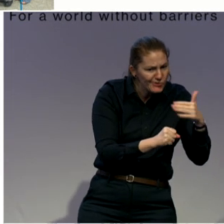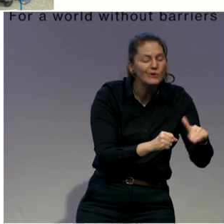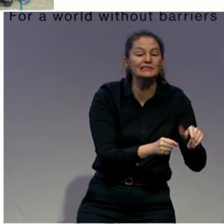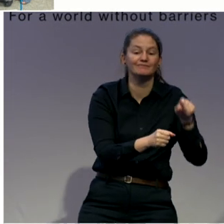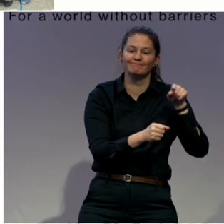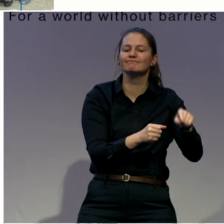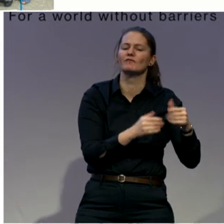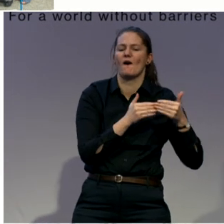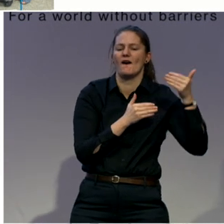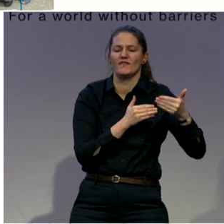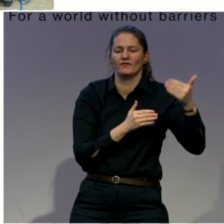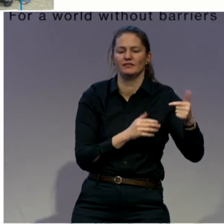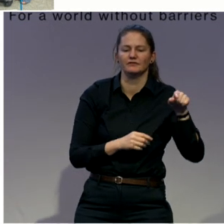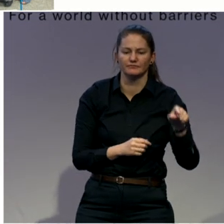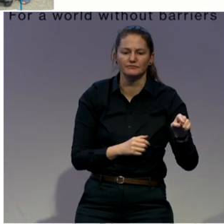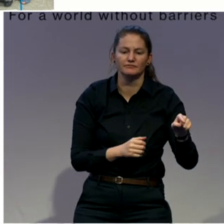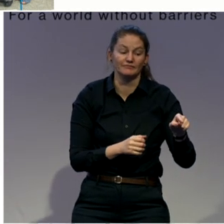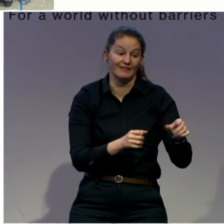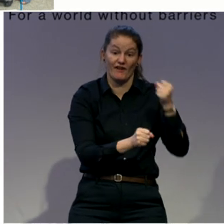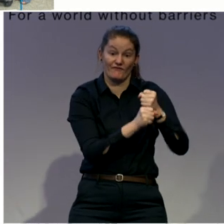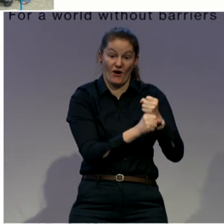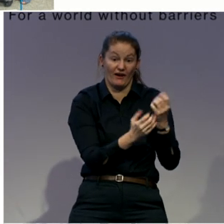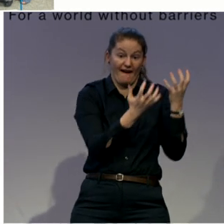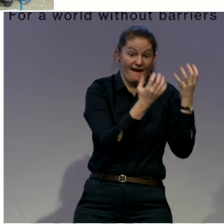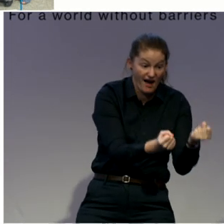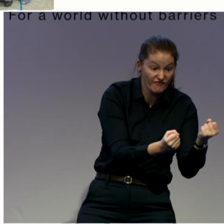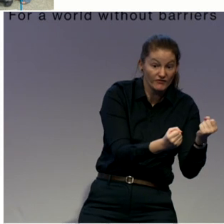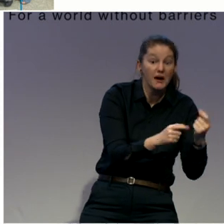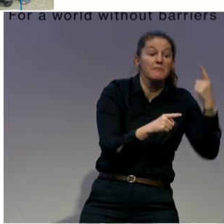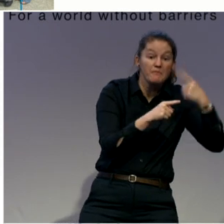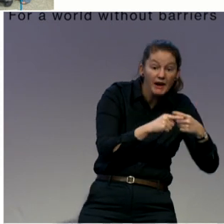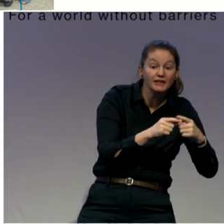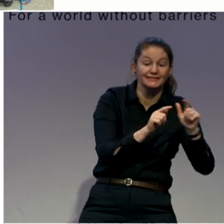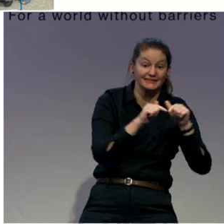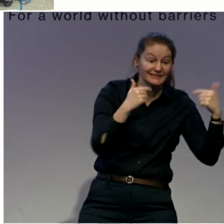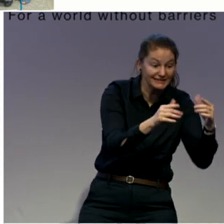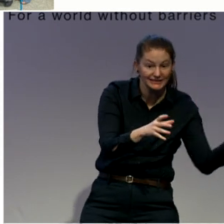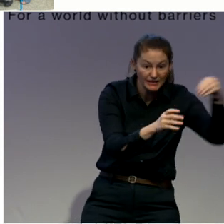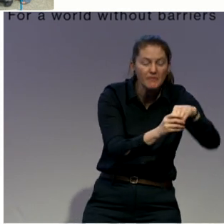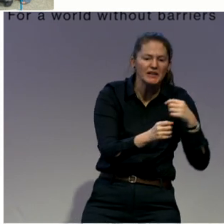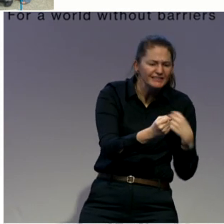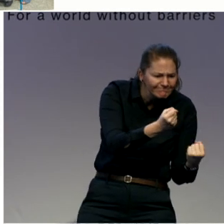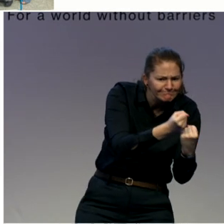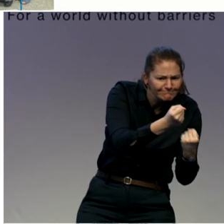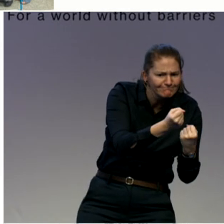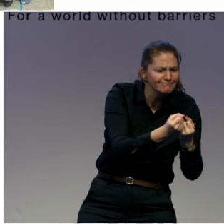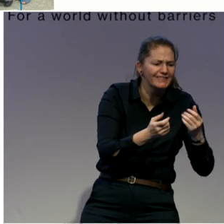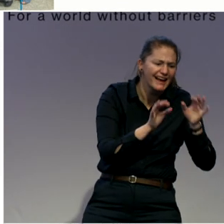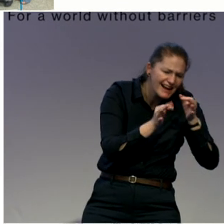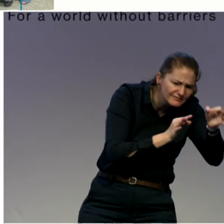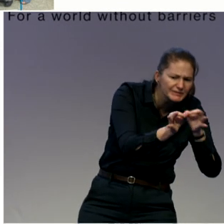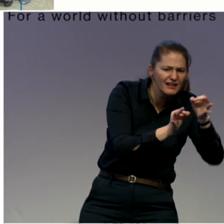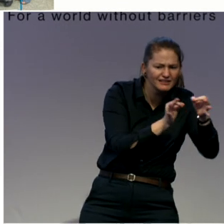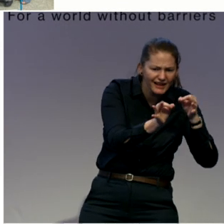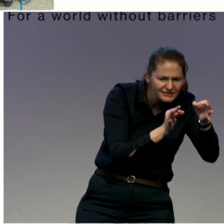regular jobs. So we want to be there as a source of support and guidance for them. Pathways is community-based,